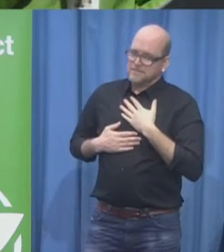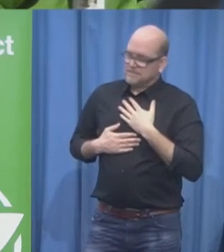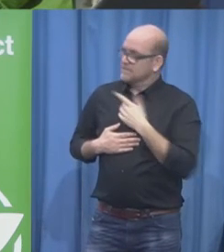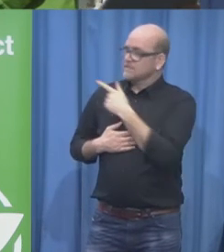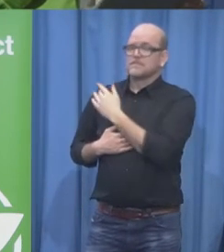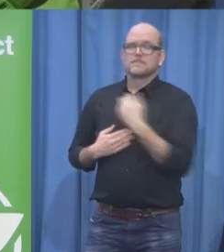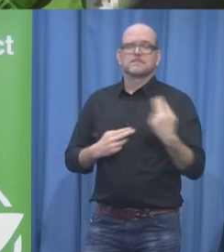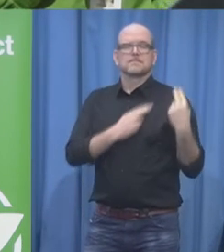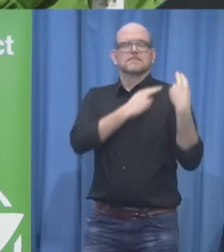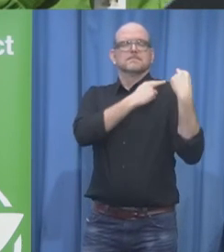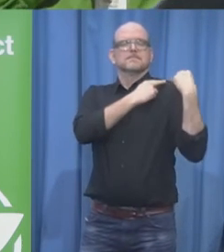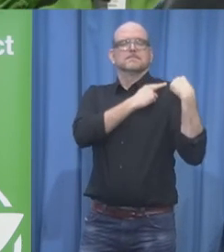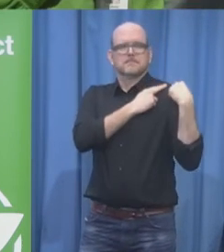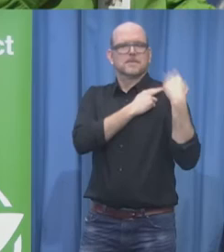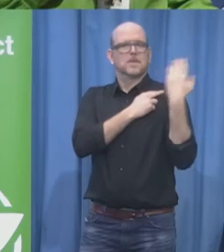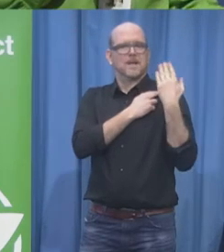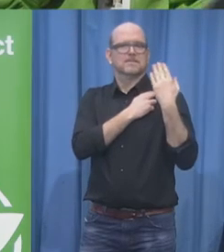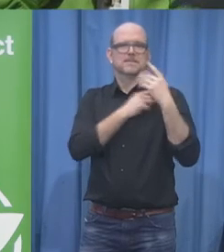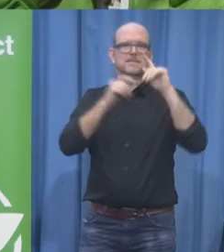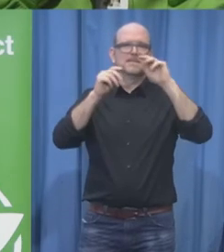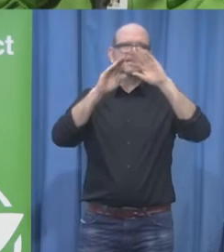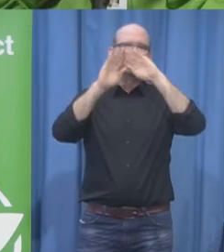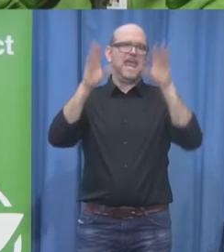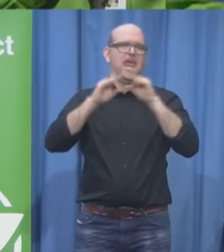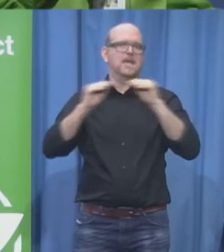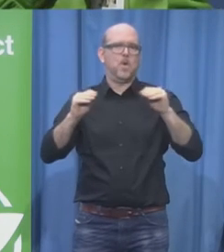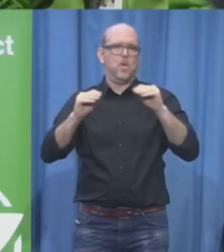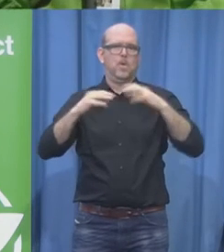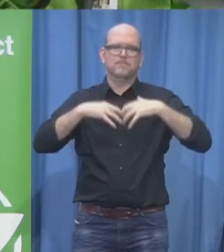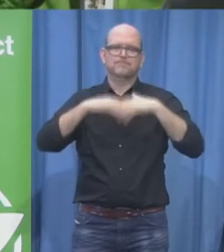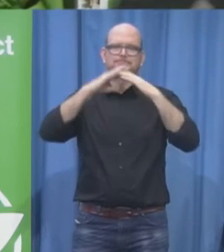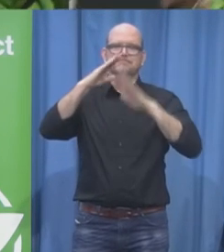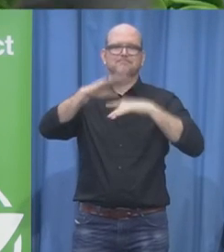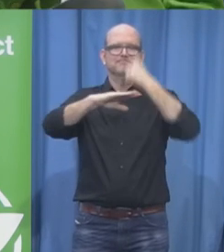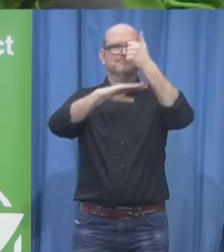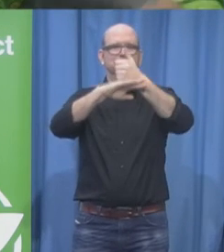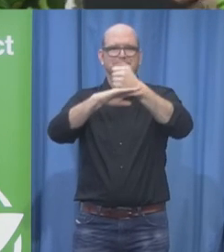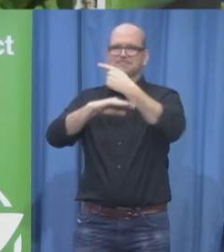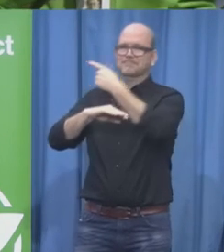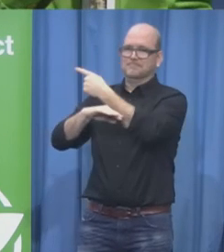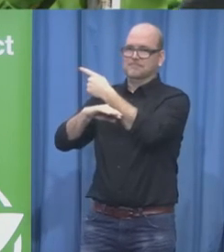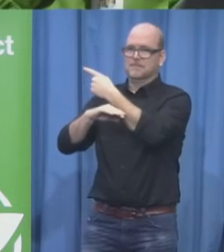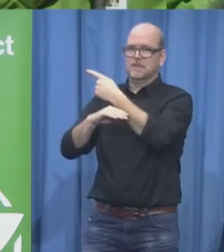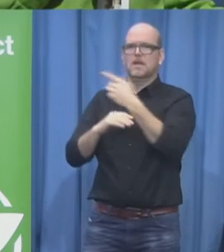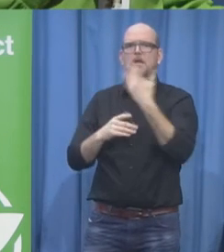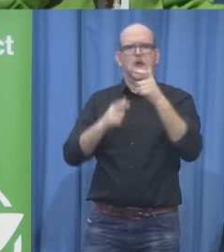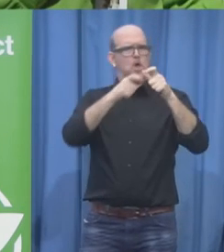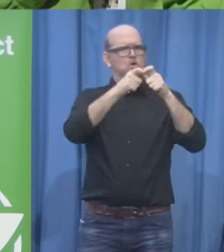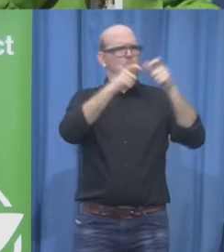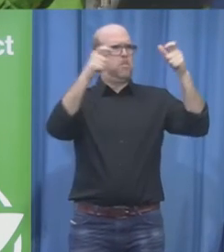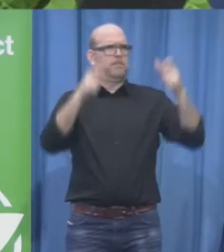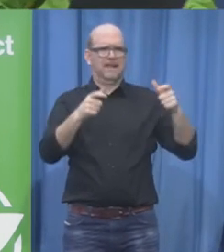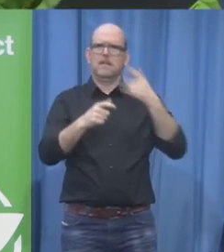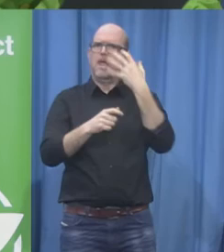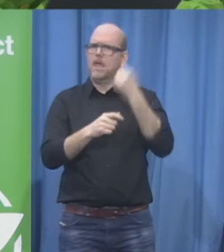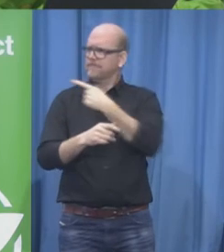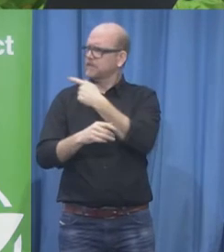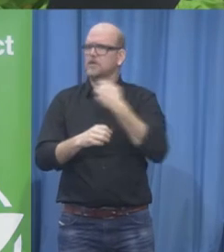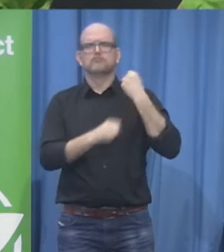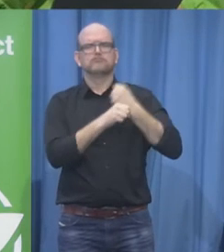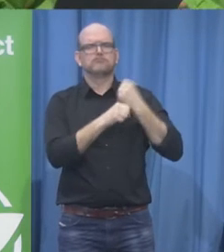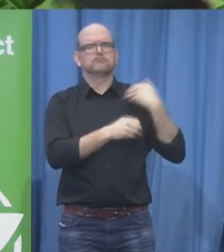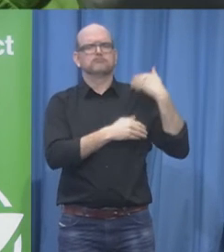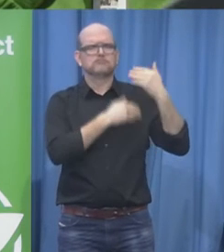is a man who has led truly when running his businesses he ensured that inclusion was central to his business success